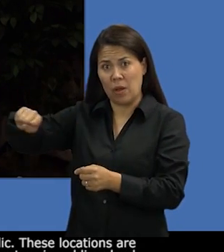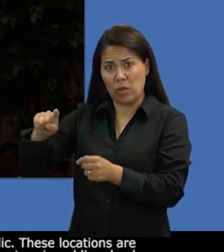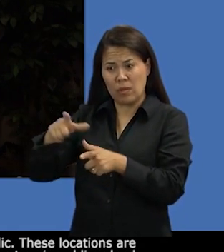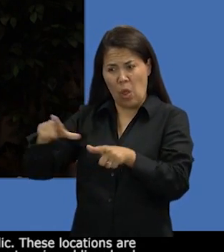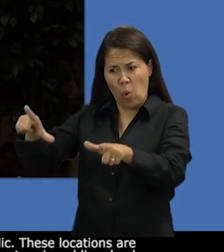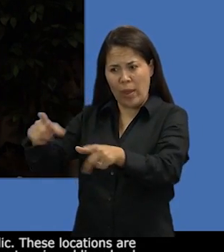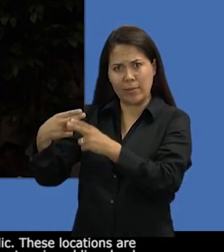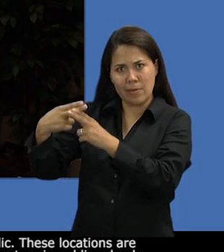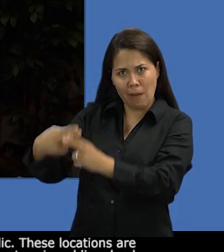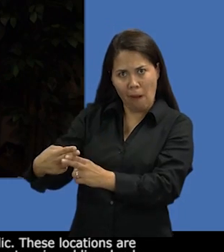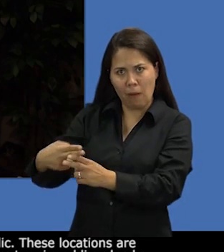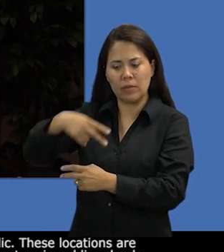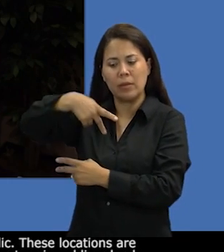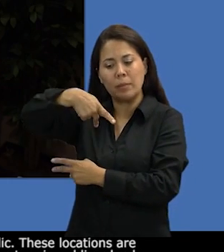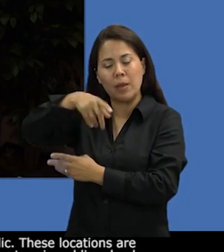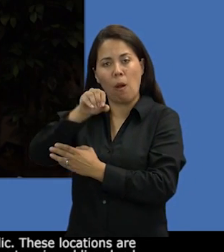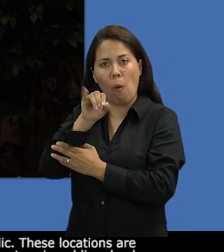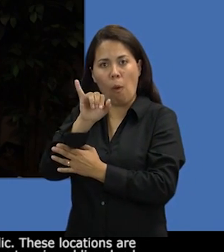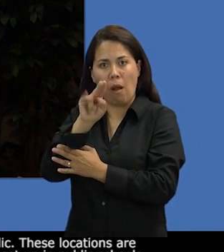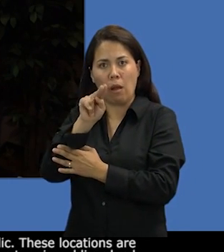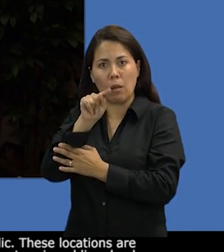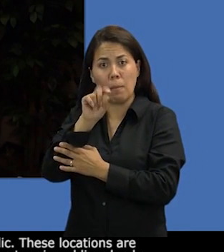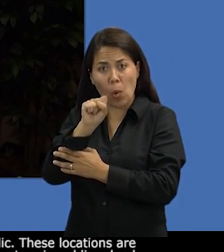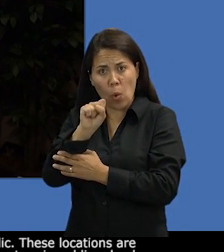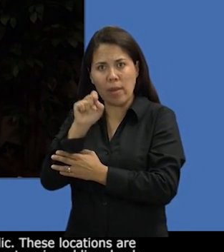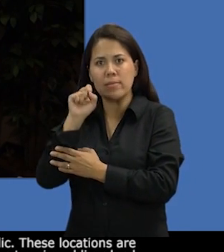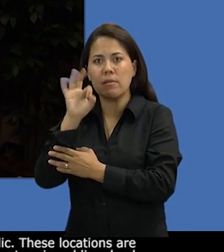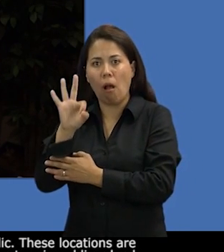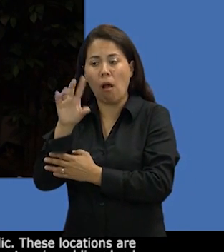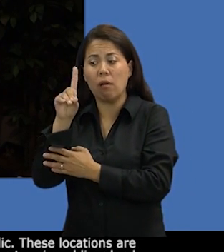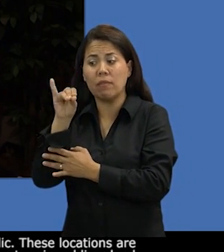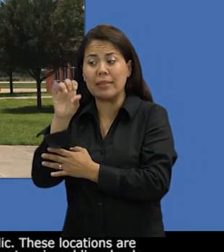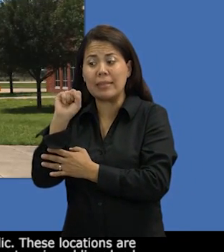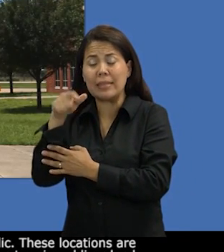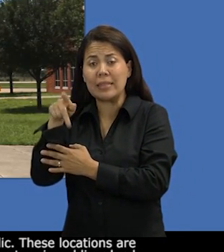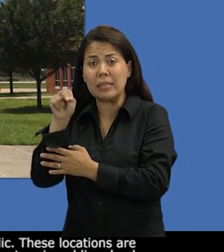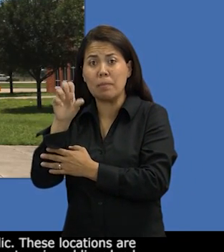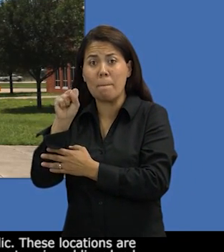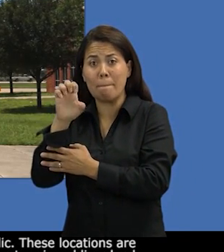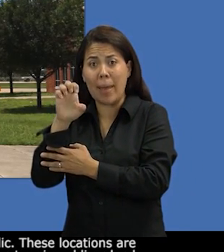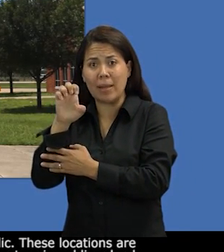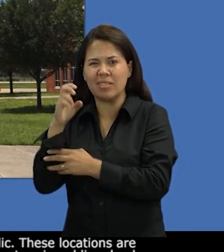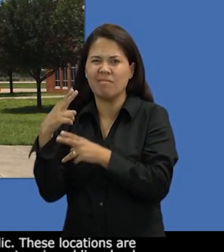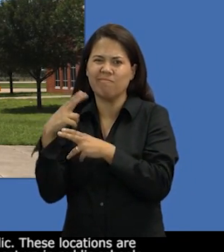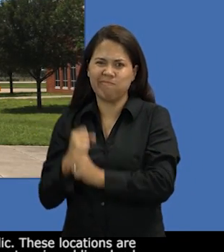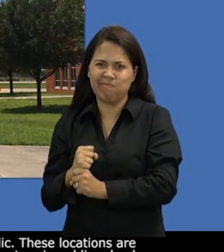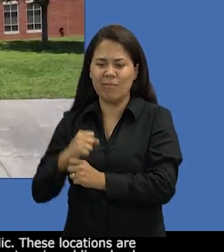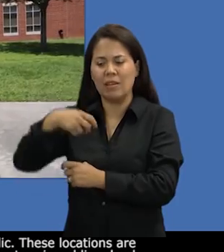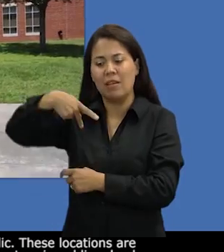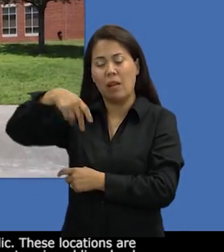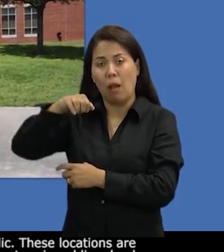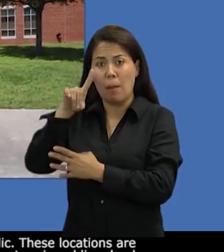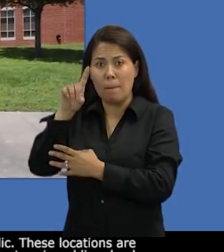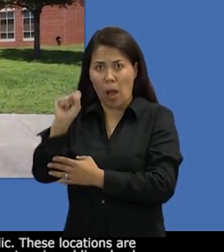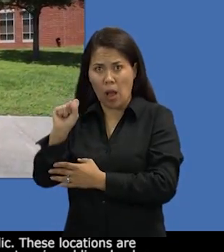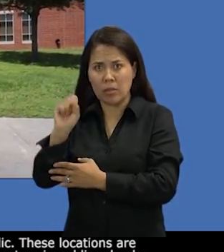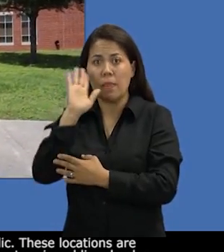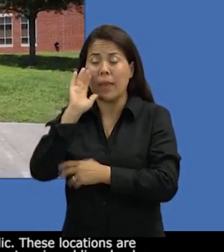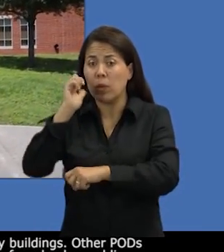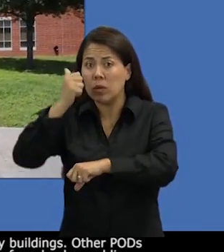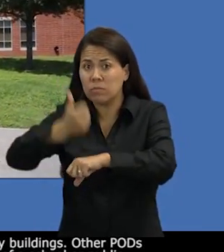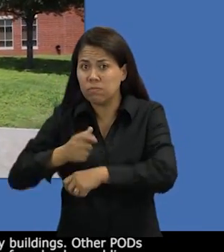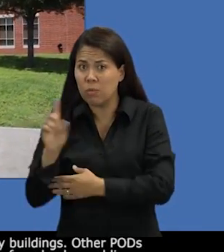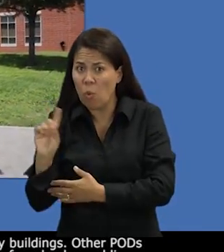locations are called points of dispensing or pods. Pods will be set up in public schools,